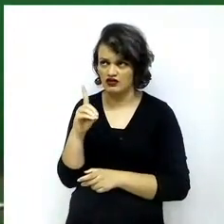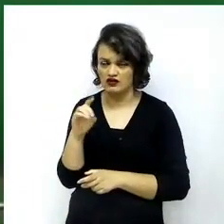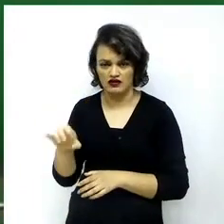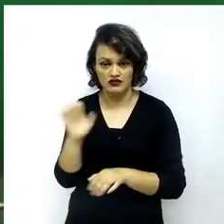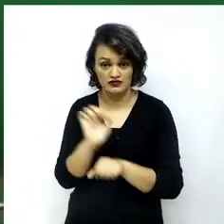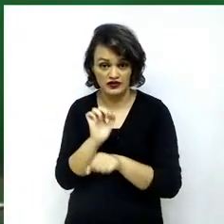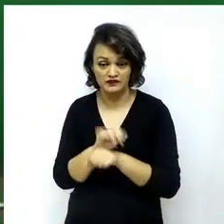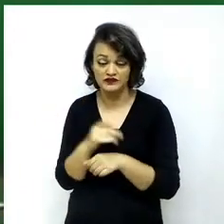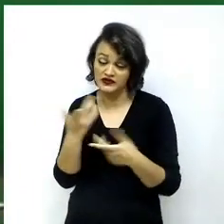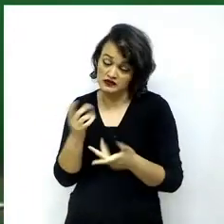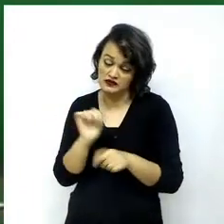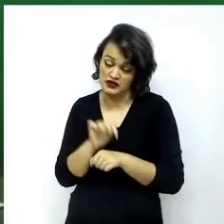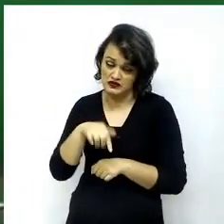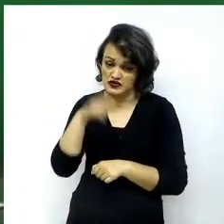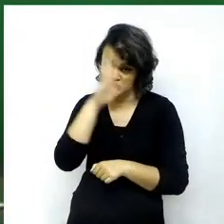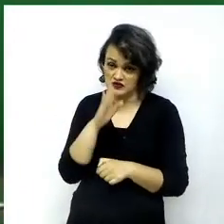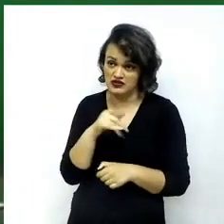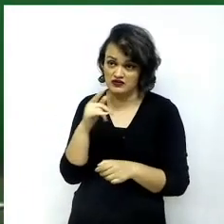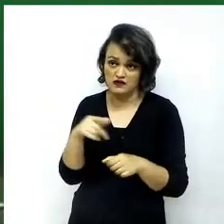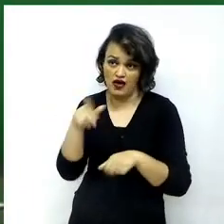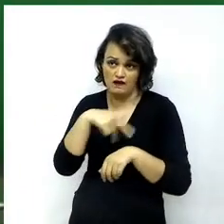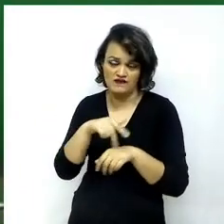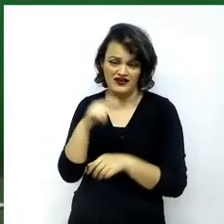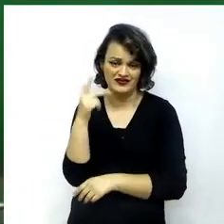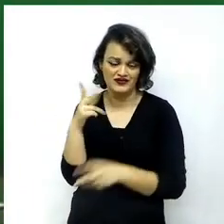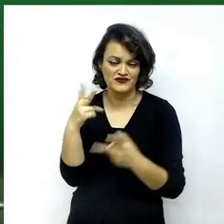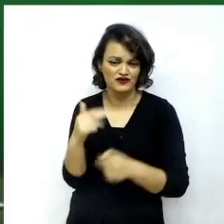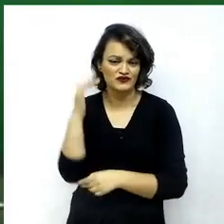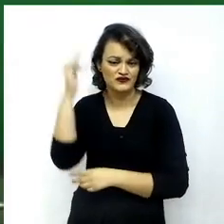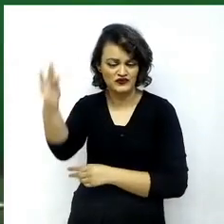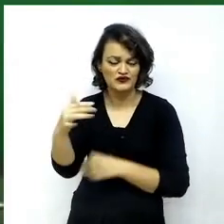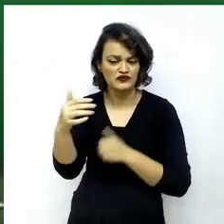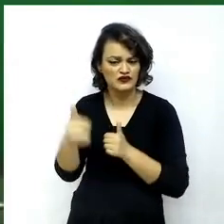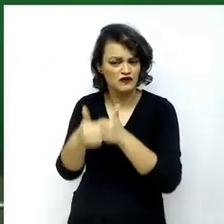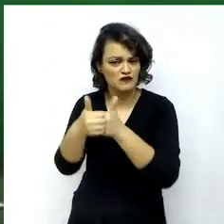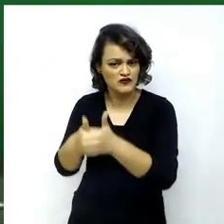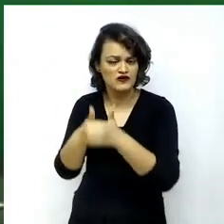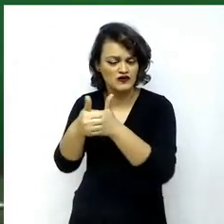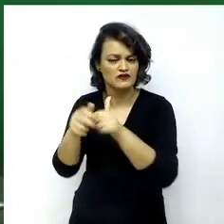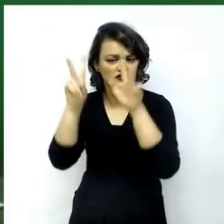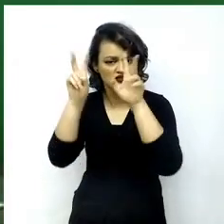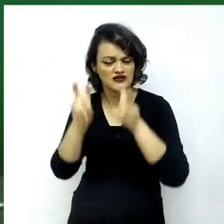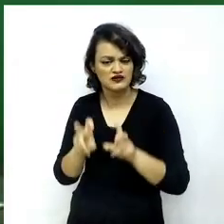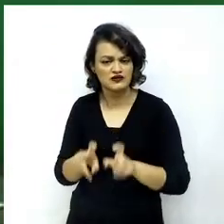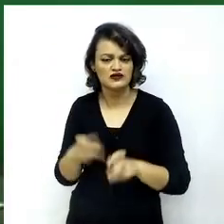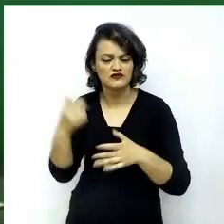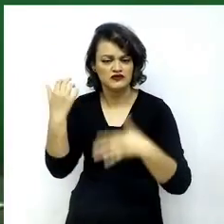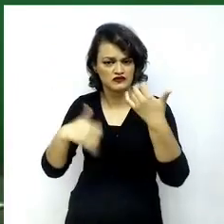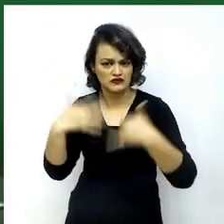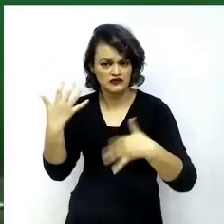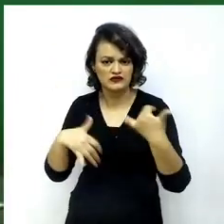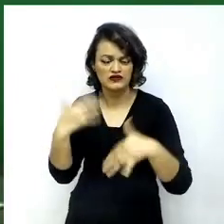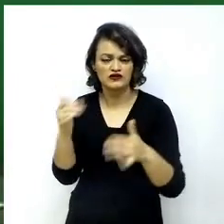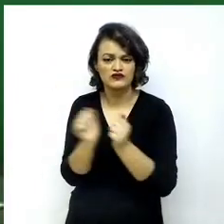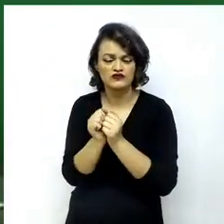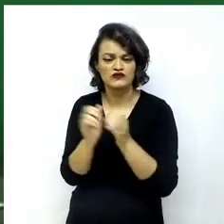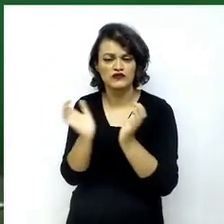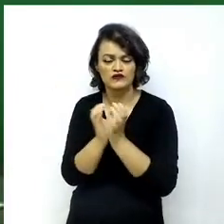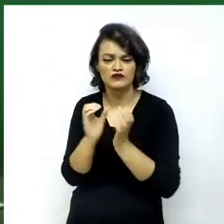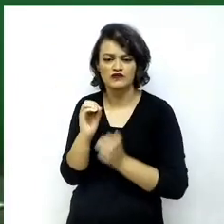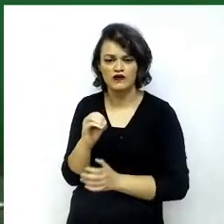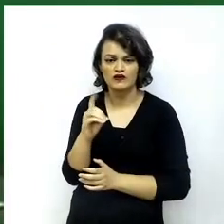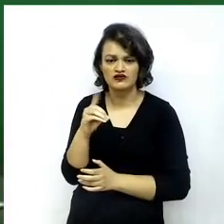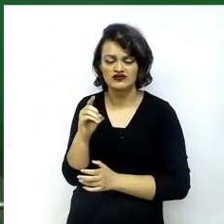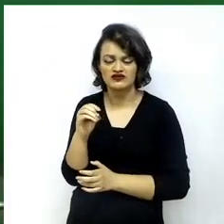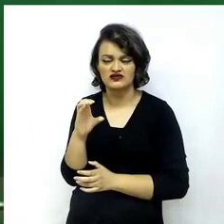in the future, to continue to follow discussions on these issues within the organization and to contribute to those discussions. We are